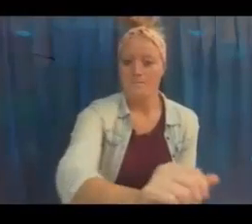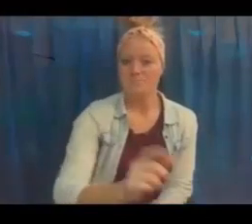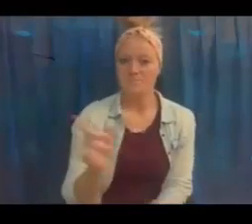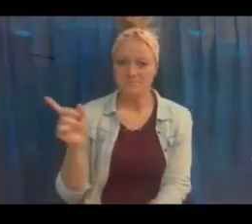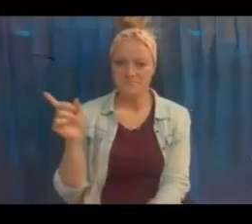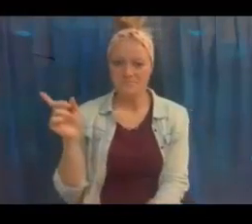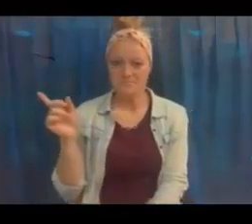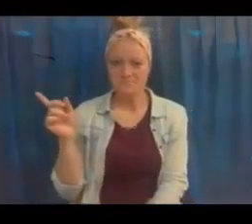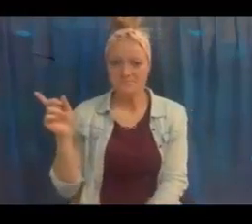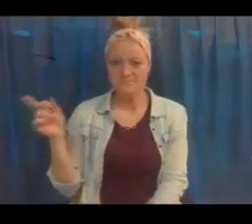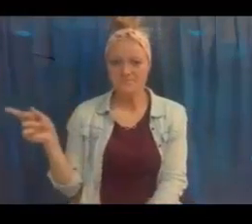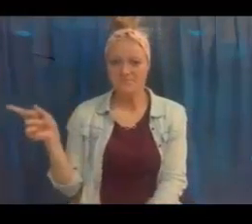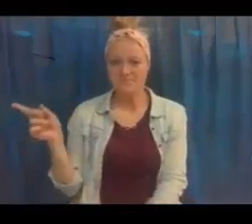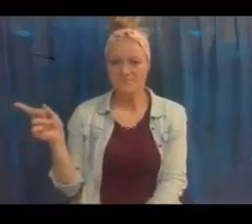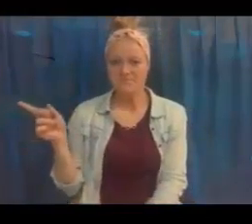Oh.